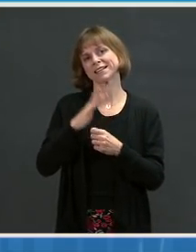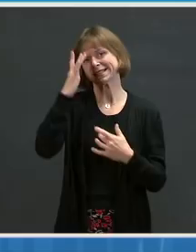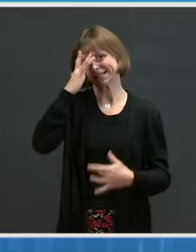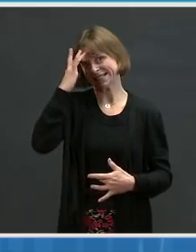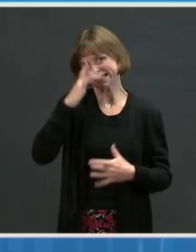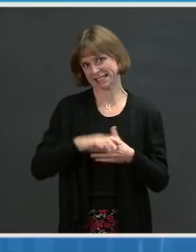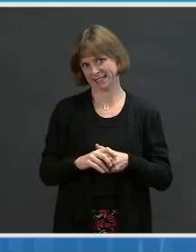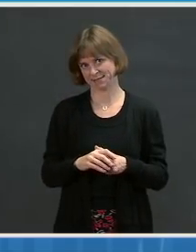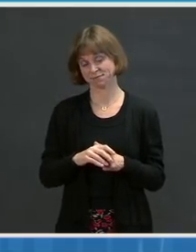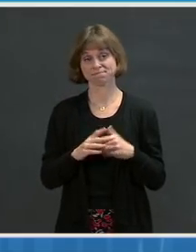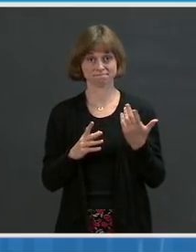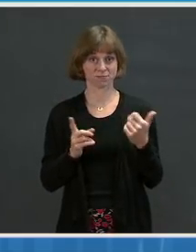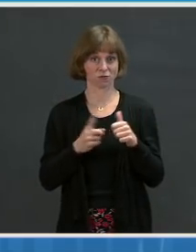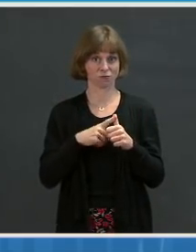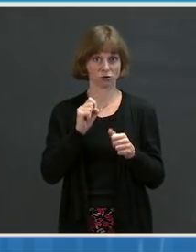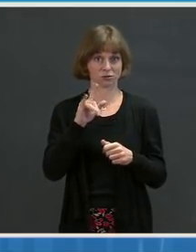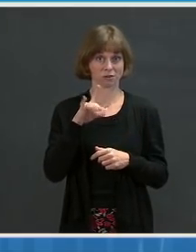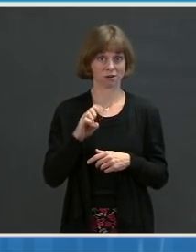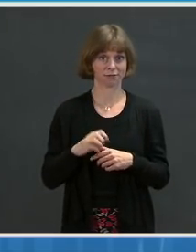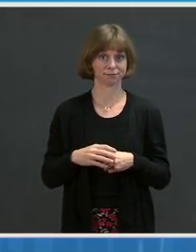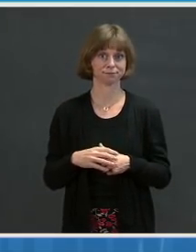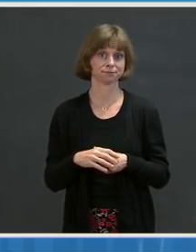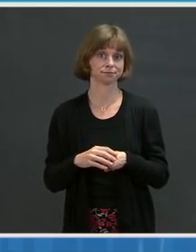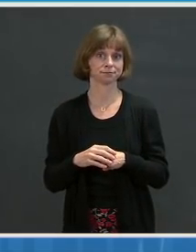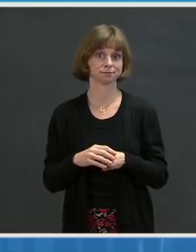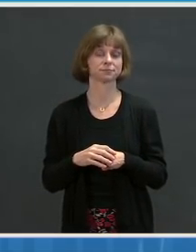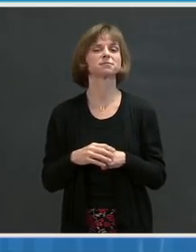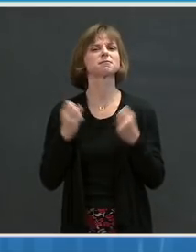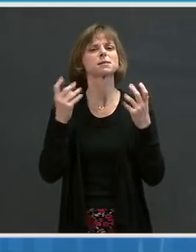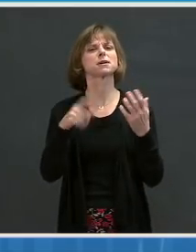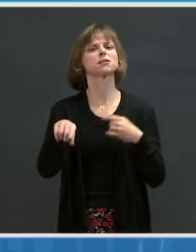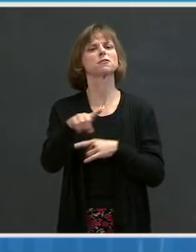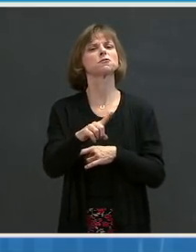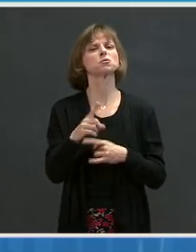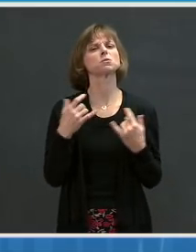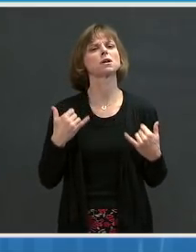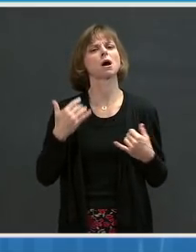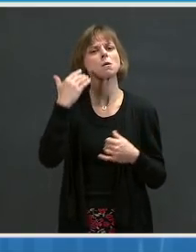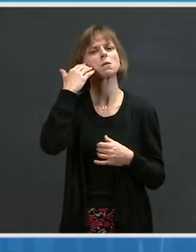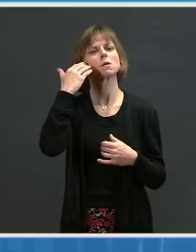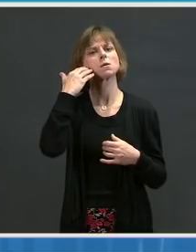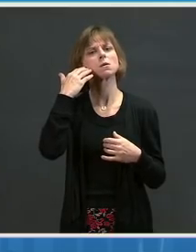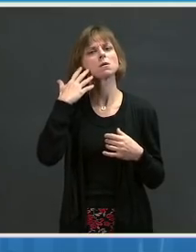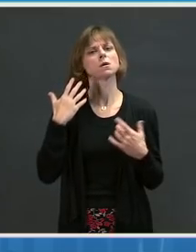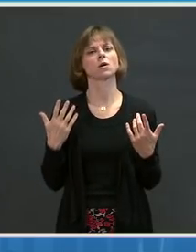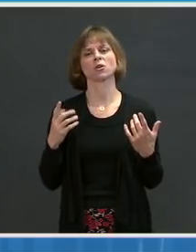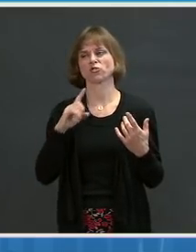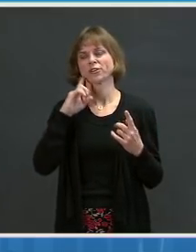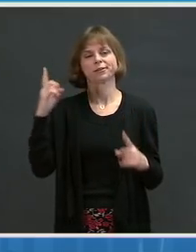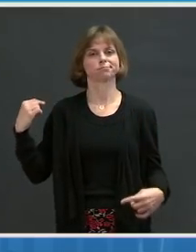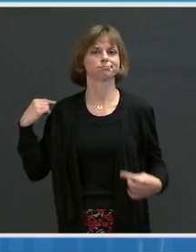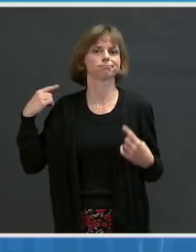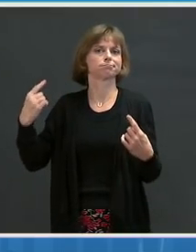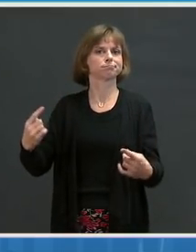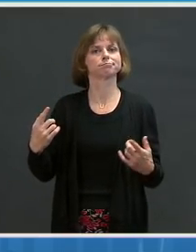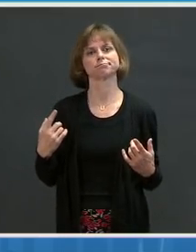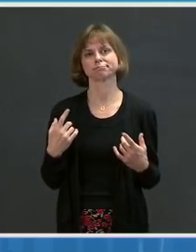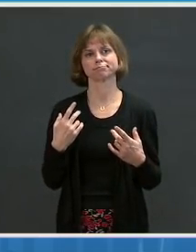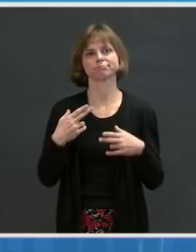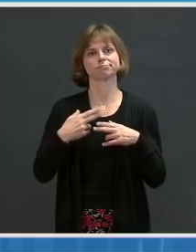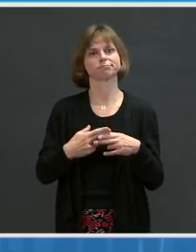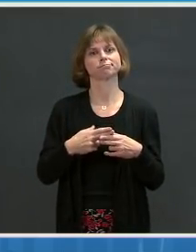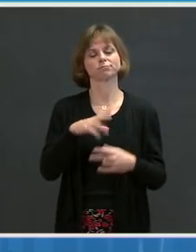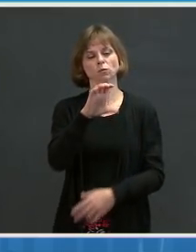If I could have the first slide. Many of you are now aware of what had long been called long COVID,